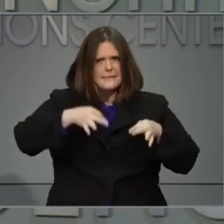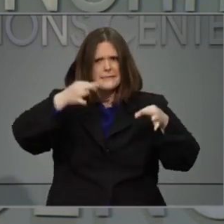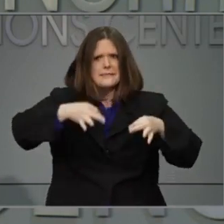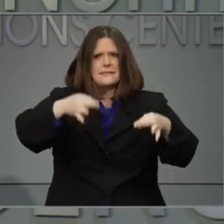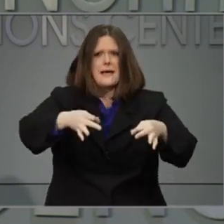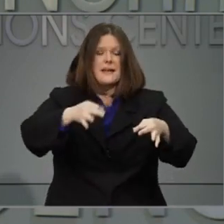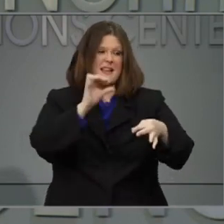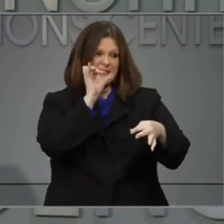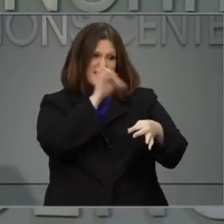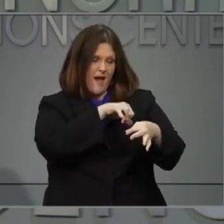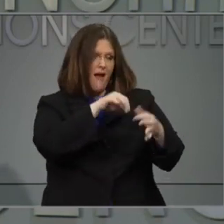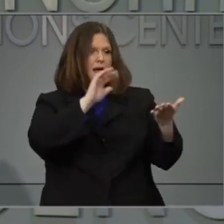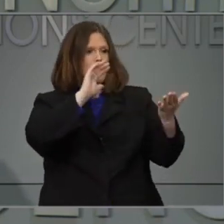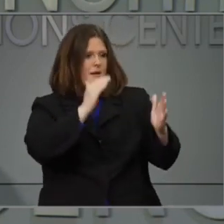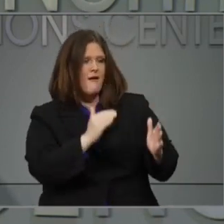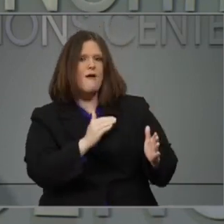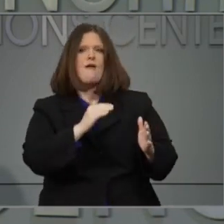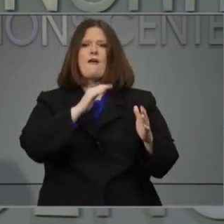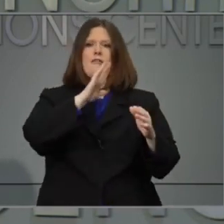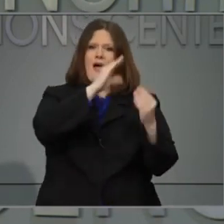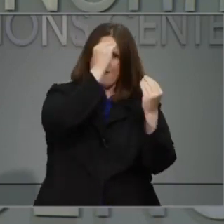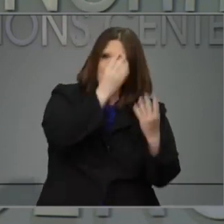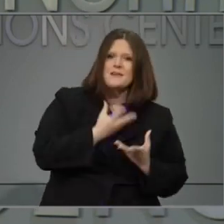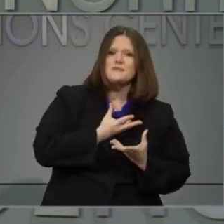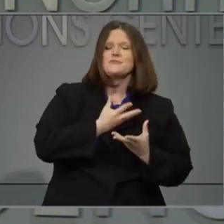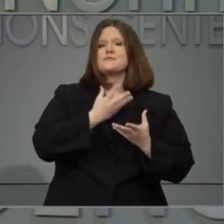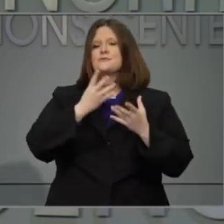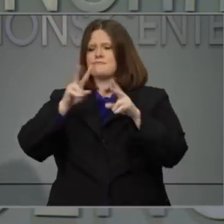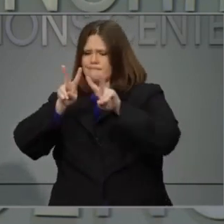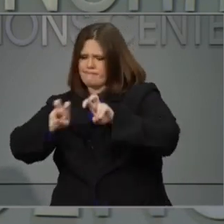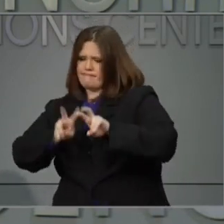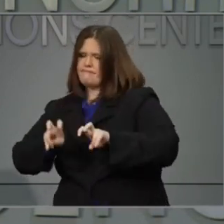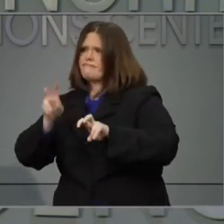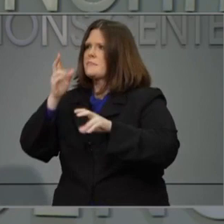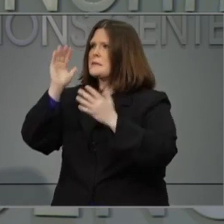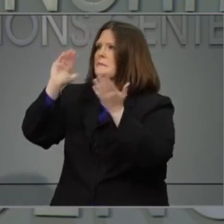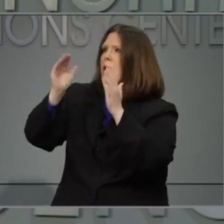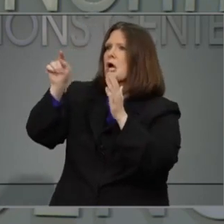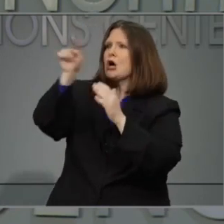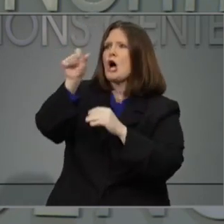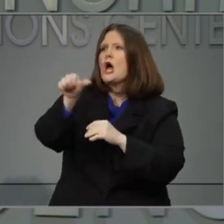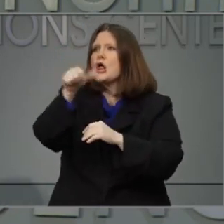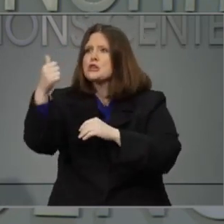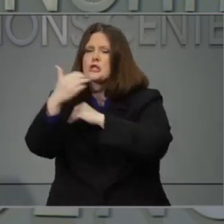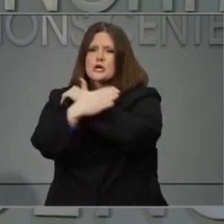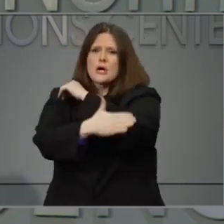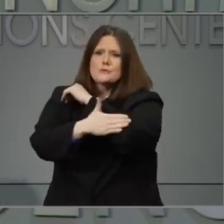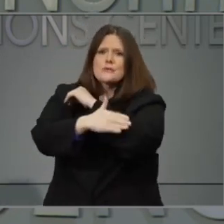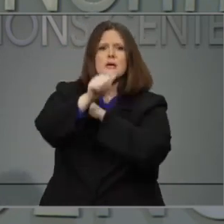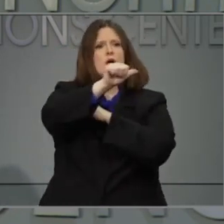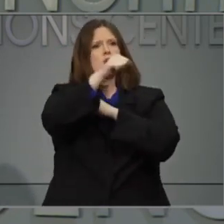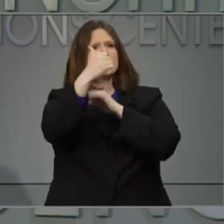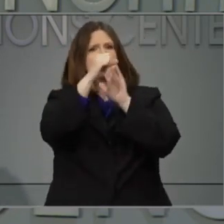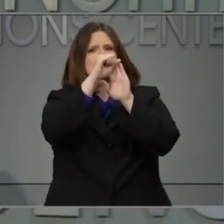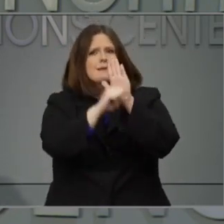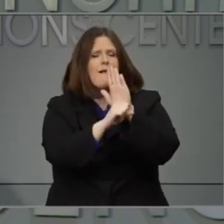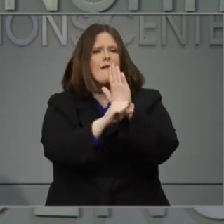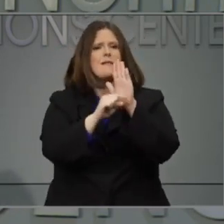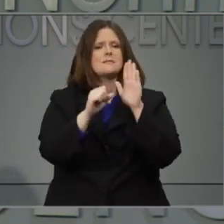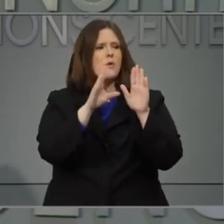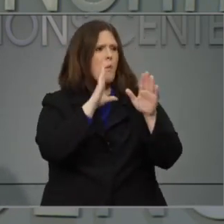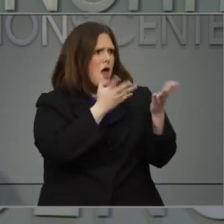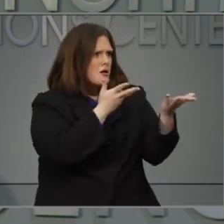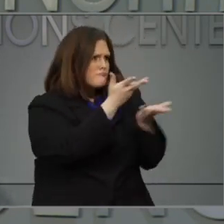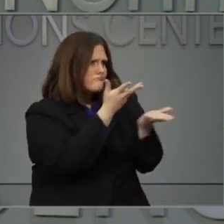this and other models, analyze experiences in other countries and states, and consult public health